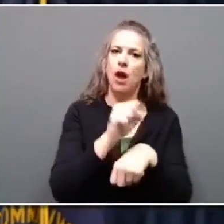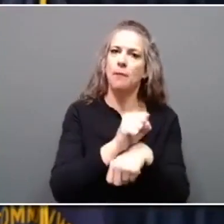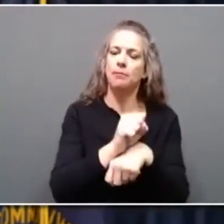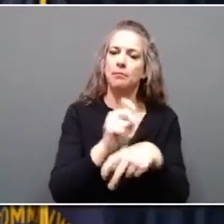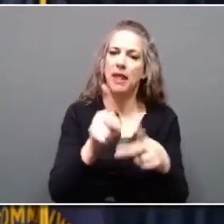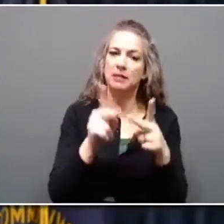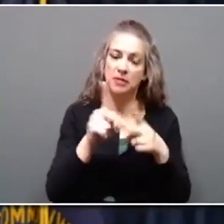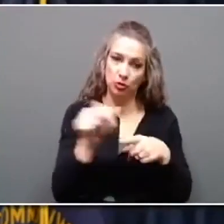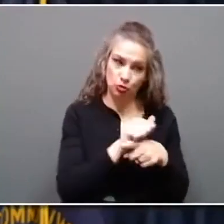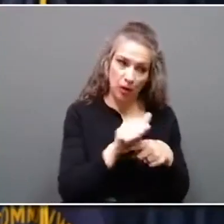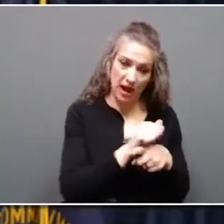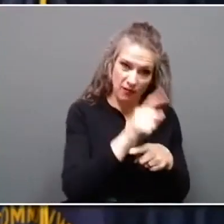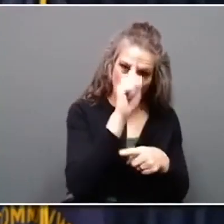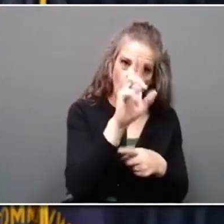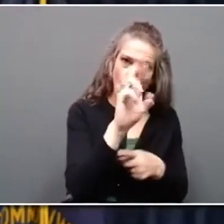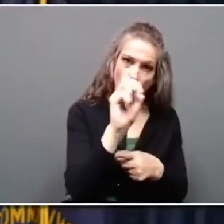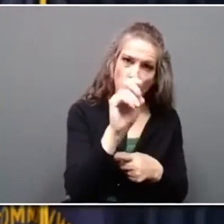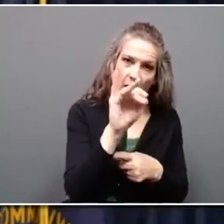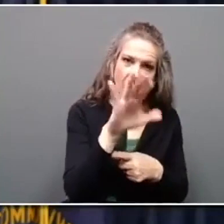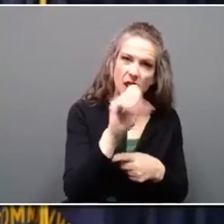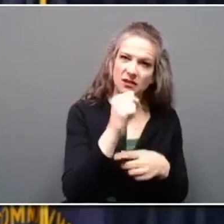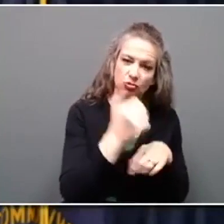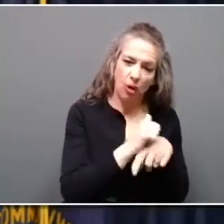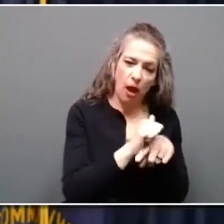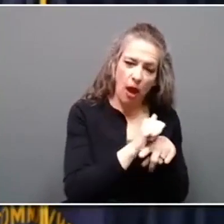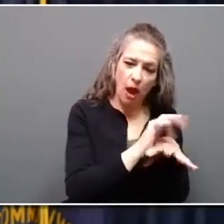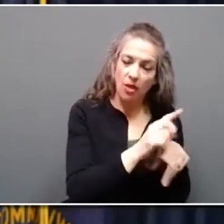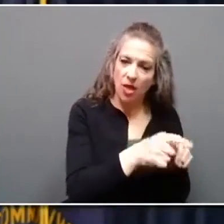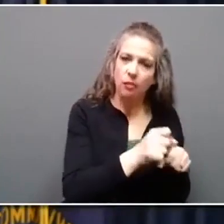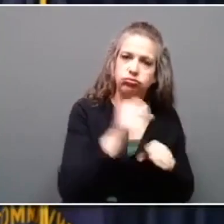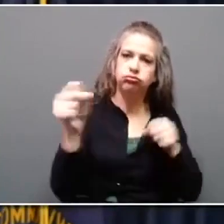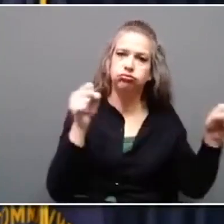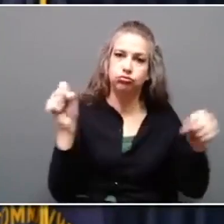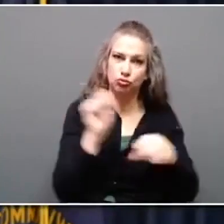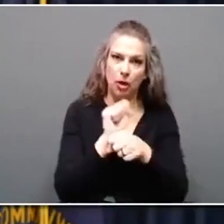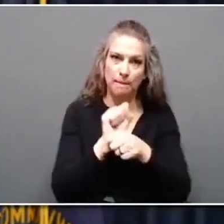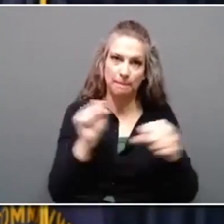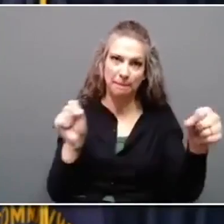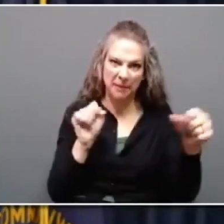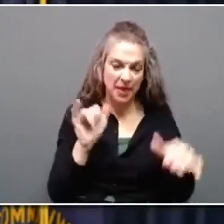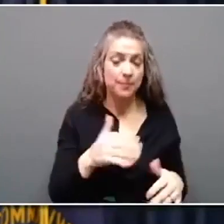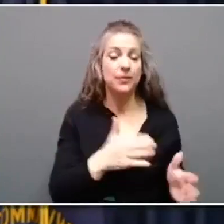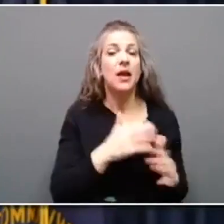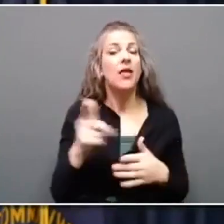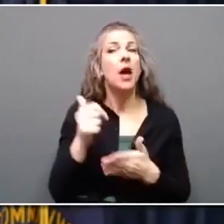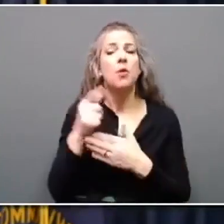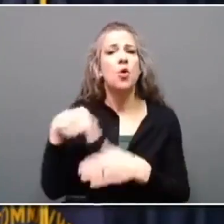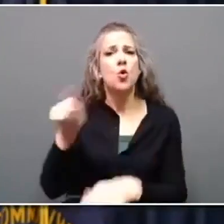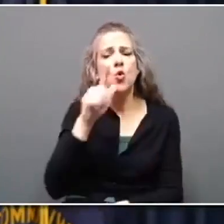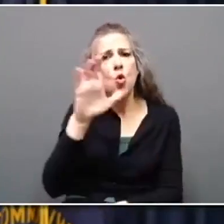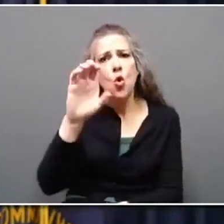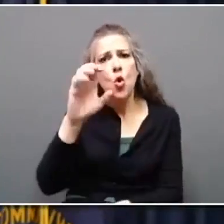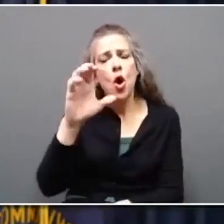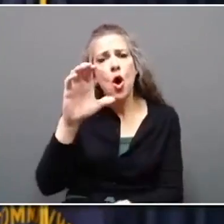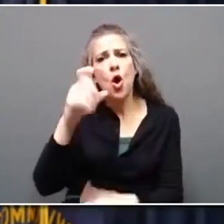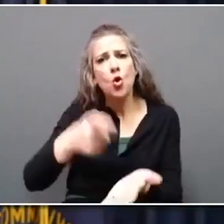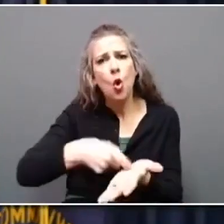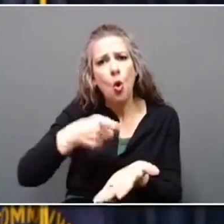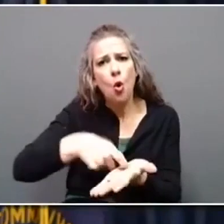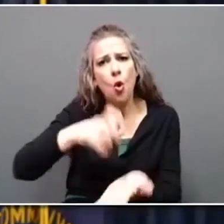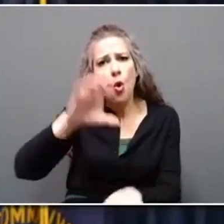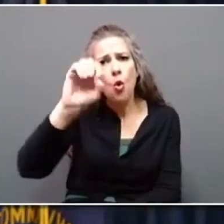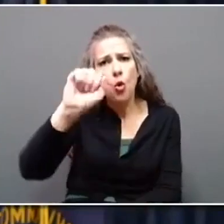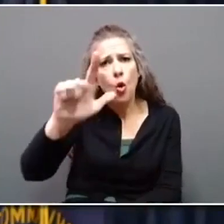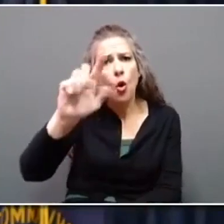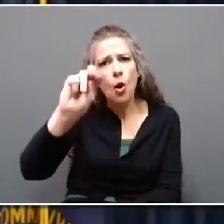training operation. The program helps displace coal miners and others across eastern Kentucky looking for a new future, and